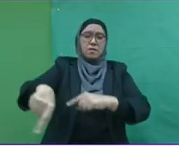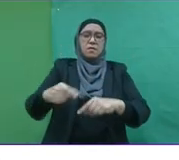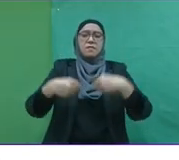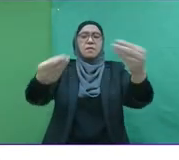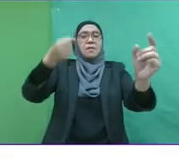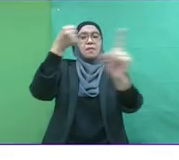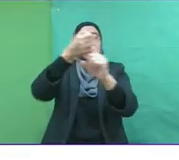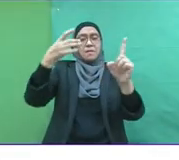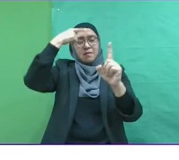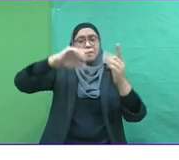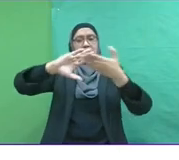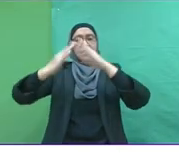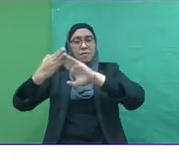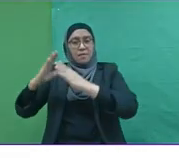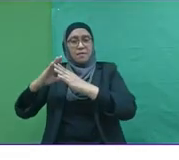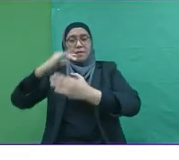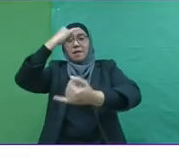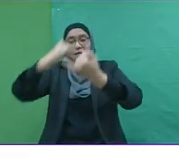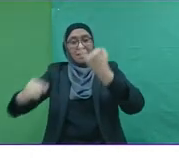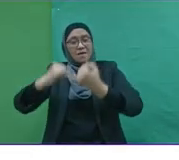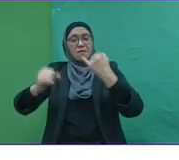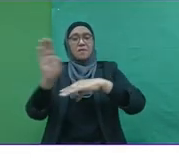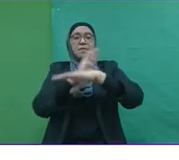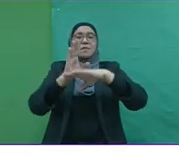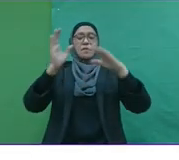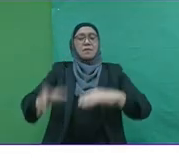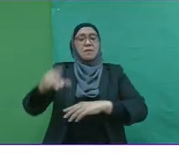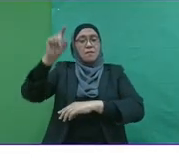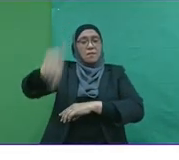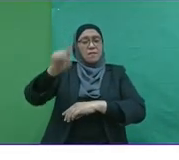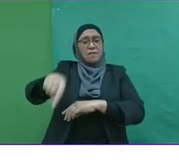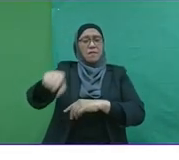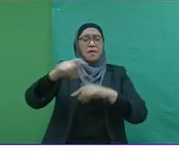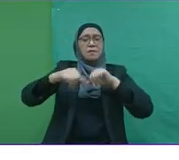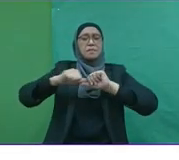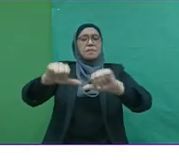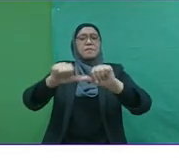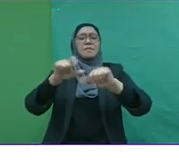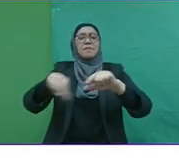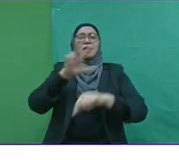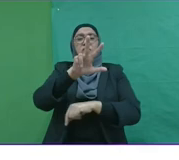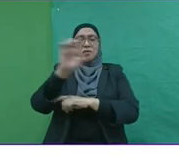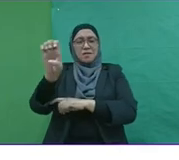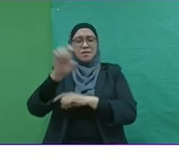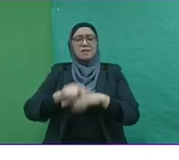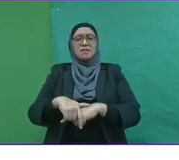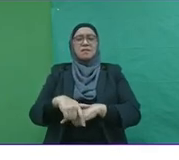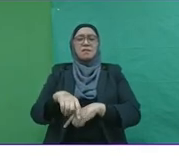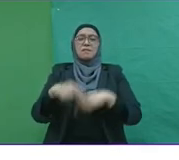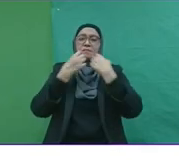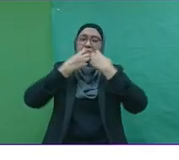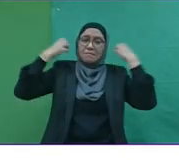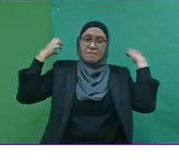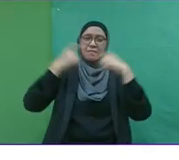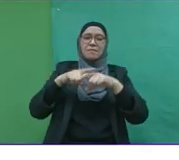And finally, entrepreneurs need to relentlessly pursue the three E's, excellence,